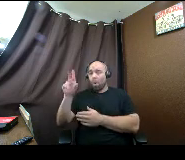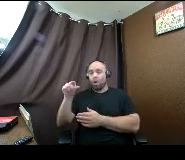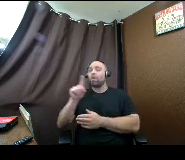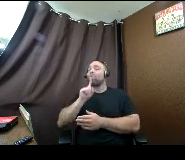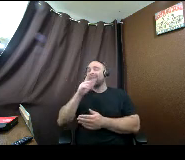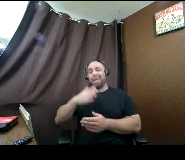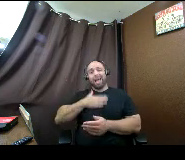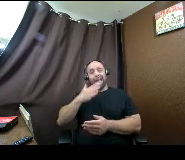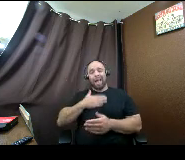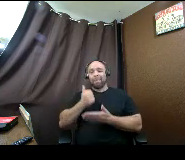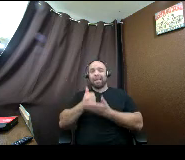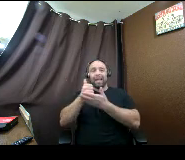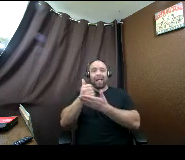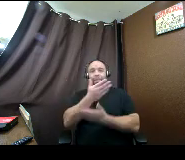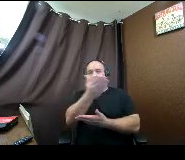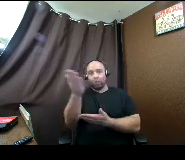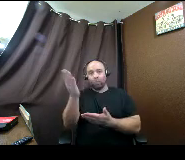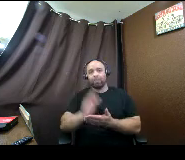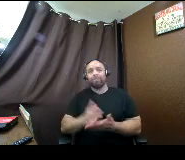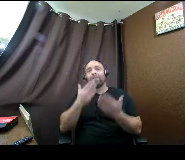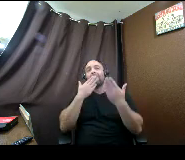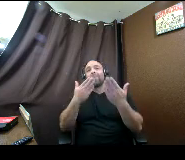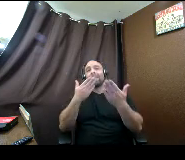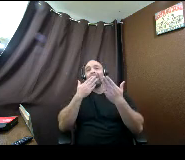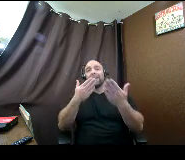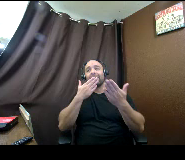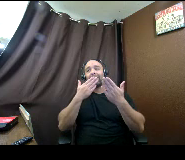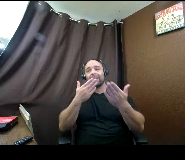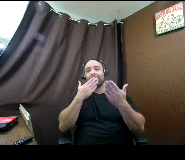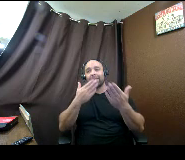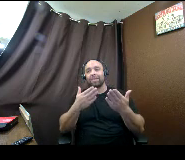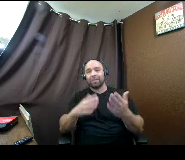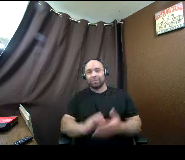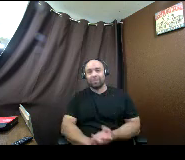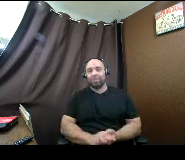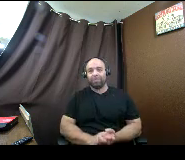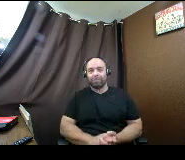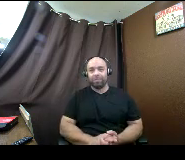Thank you. Thank you. everyone.